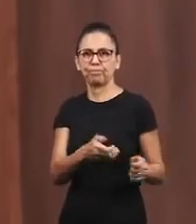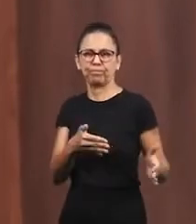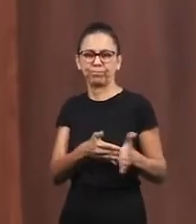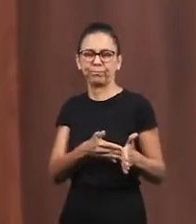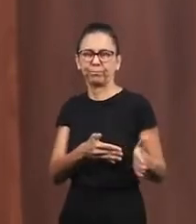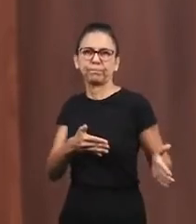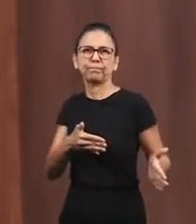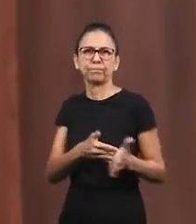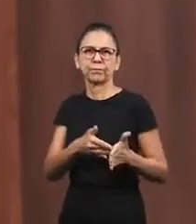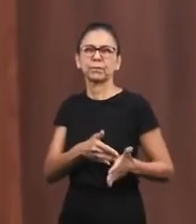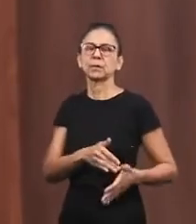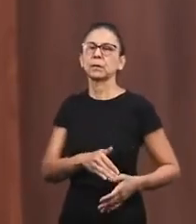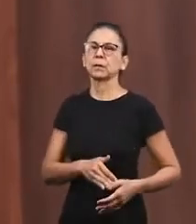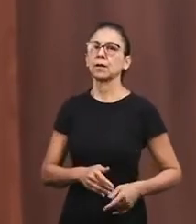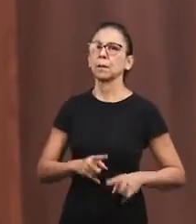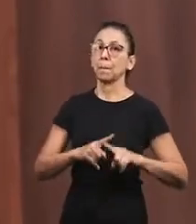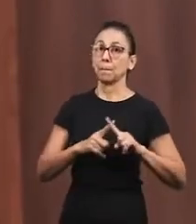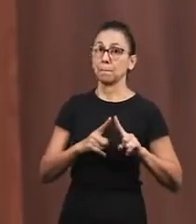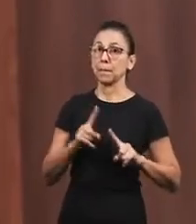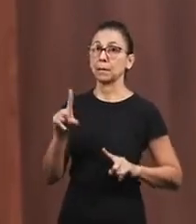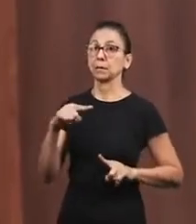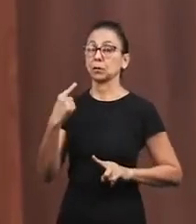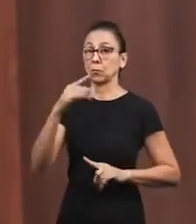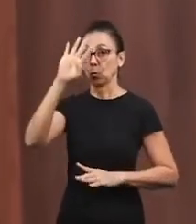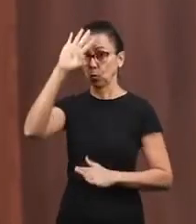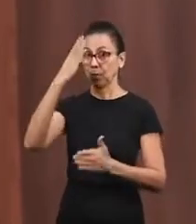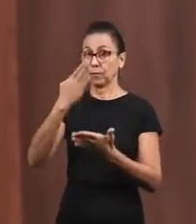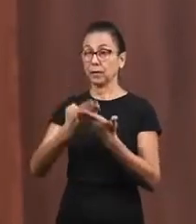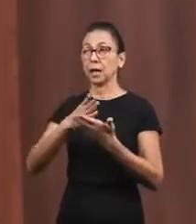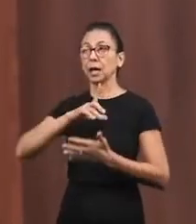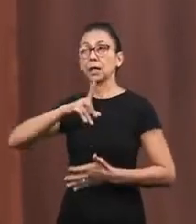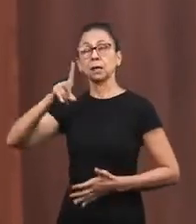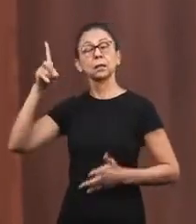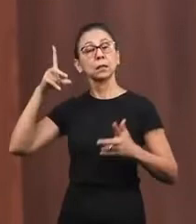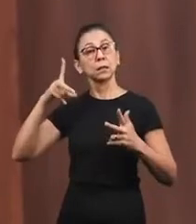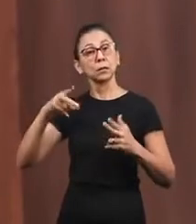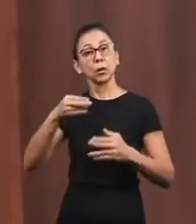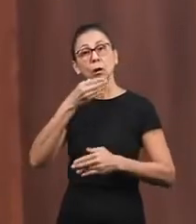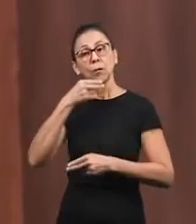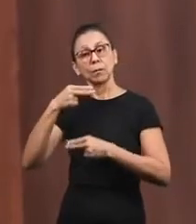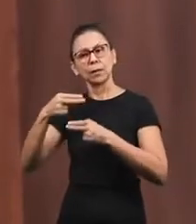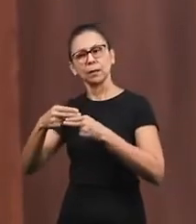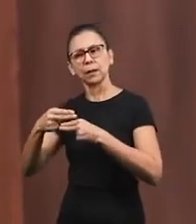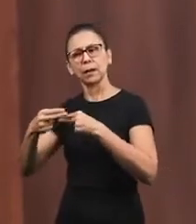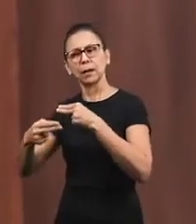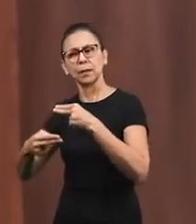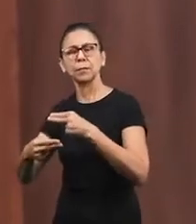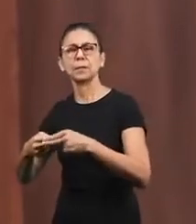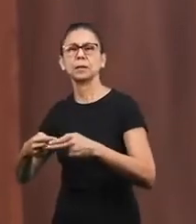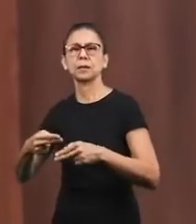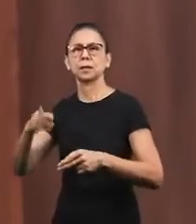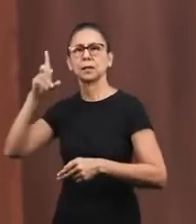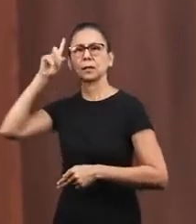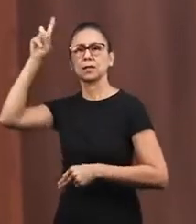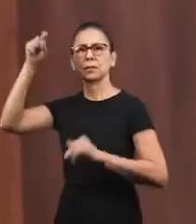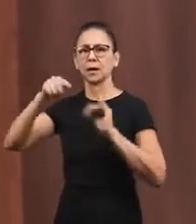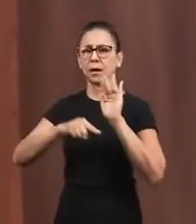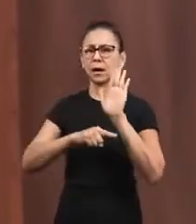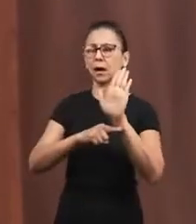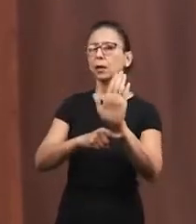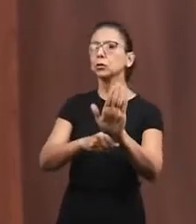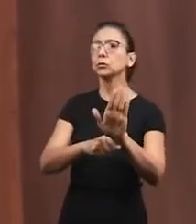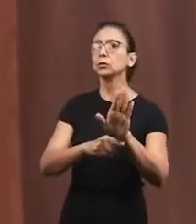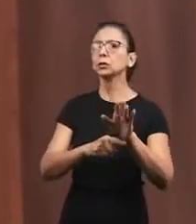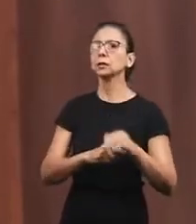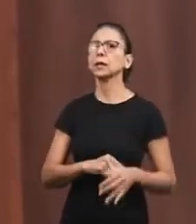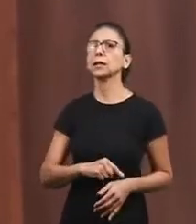we are going to trust in God because our strength comes from the Lord and you will persevere in what God put